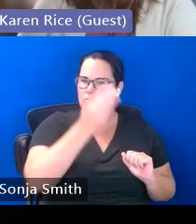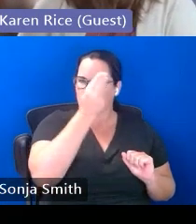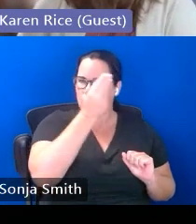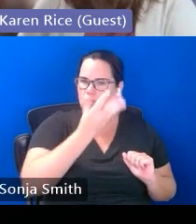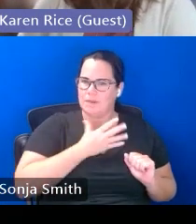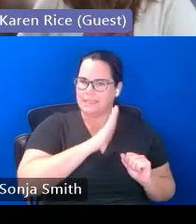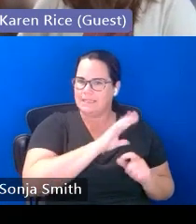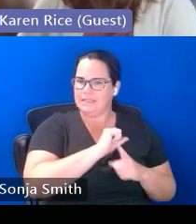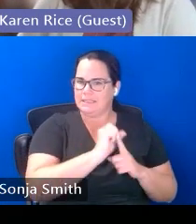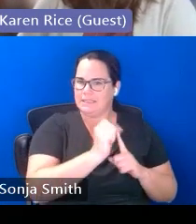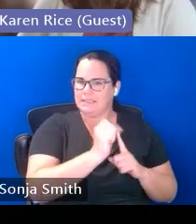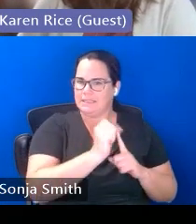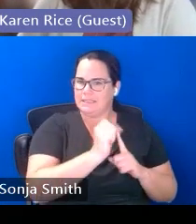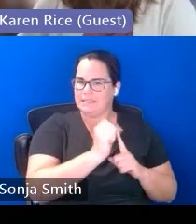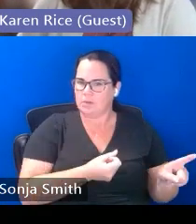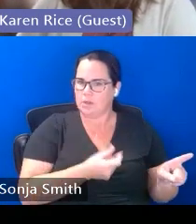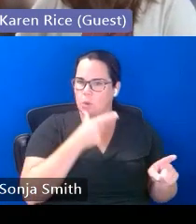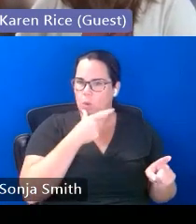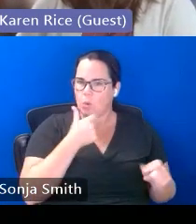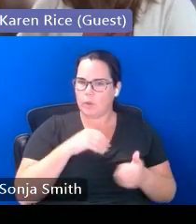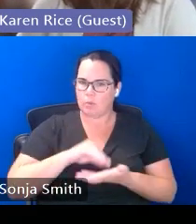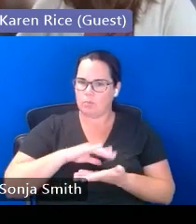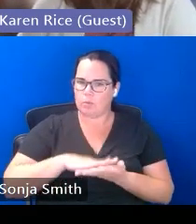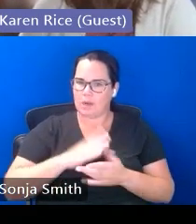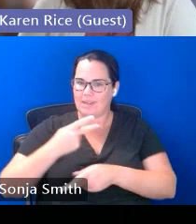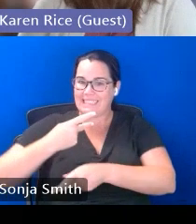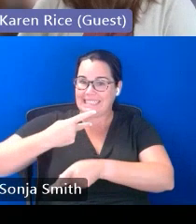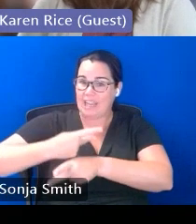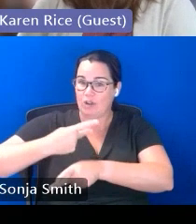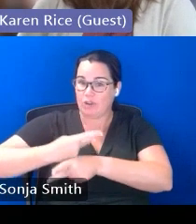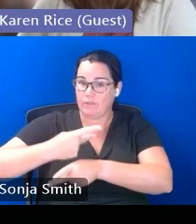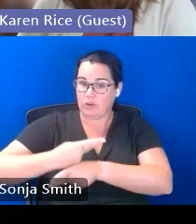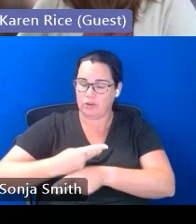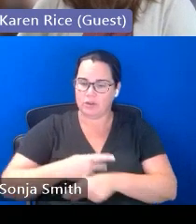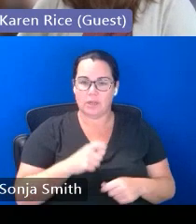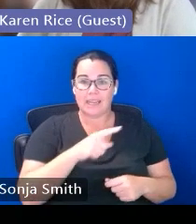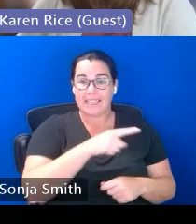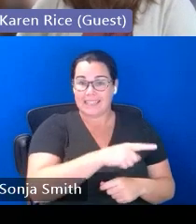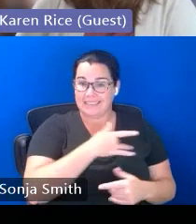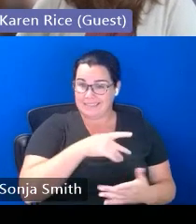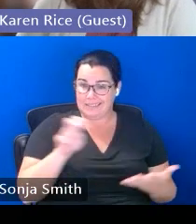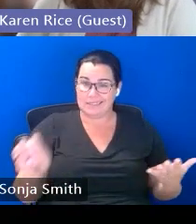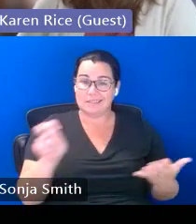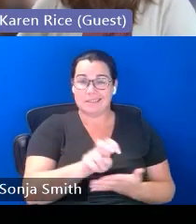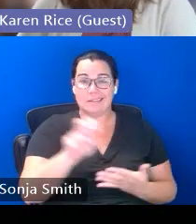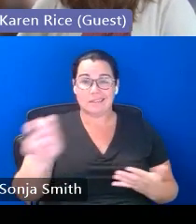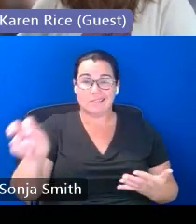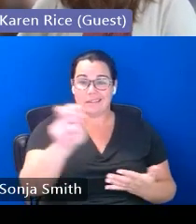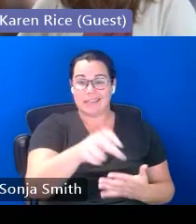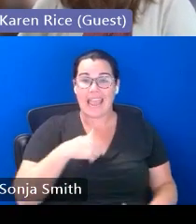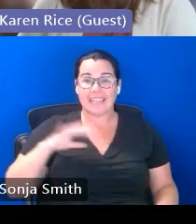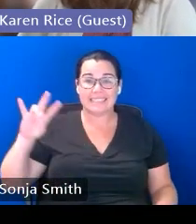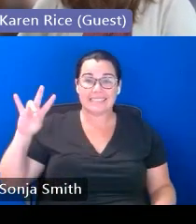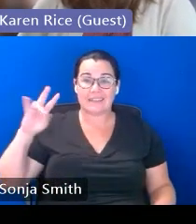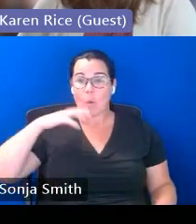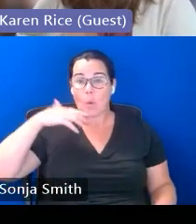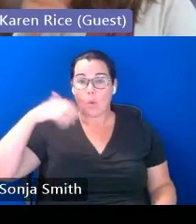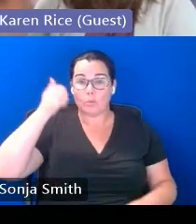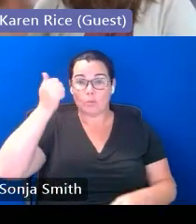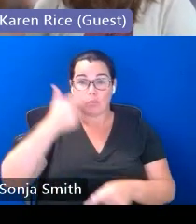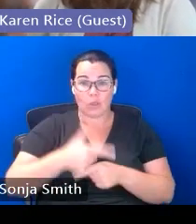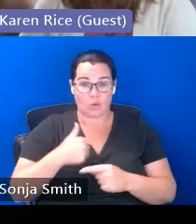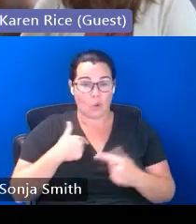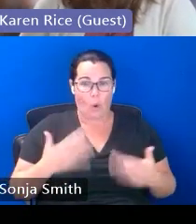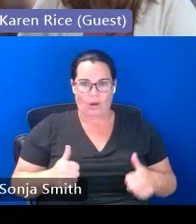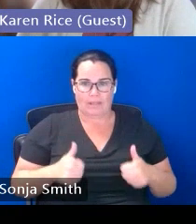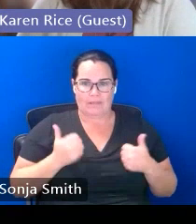and kind of who we could count as a caregiver he was bouncing around he had actually seven older brothers who lived in our community already